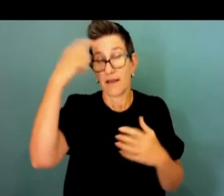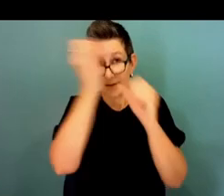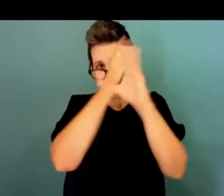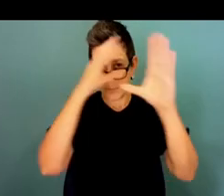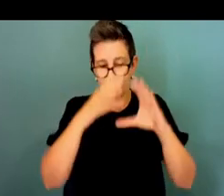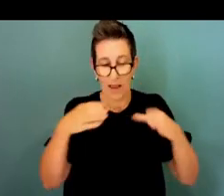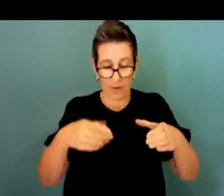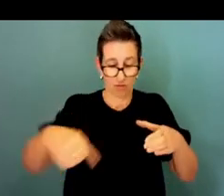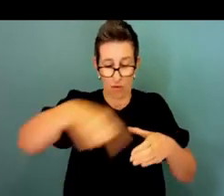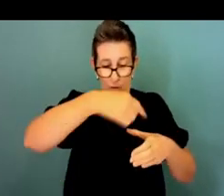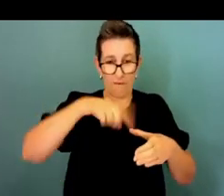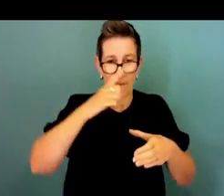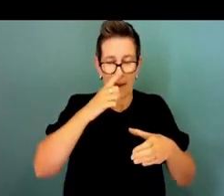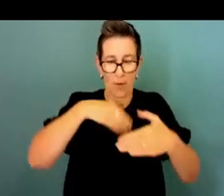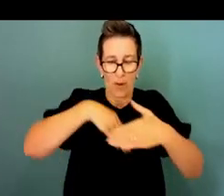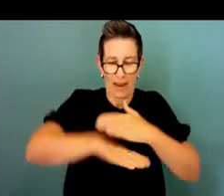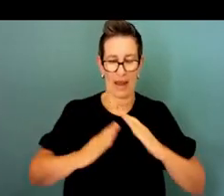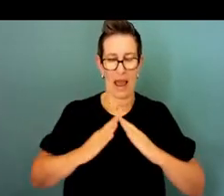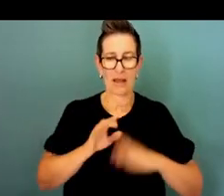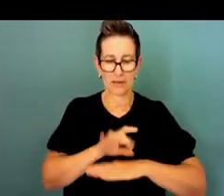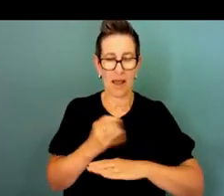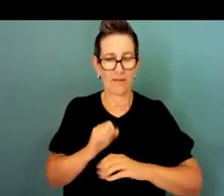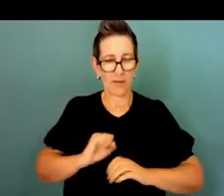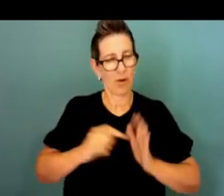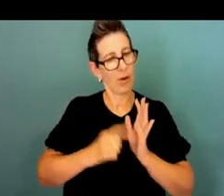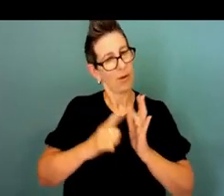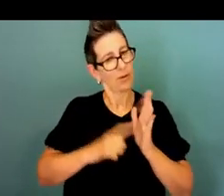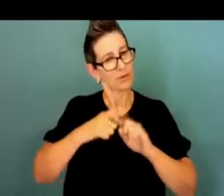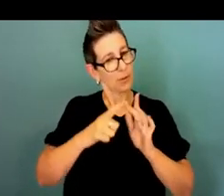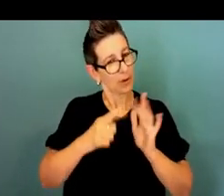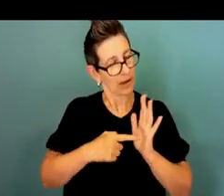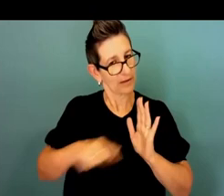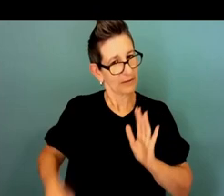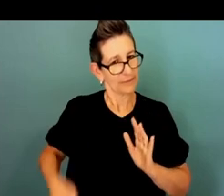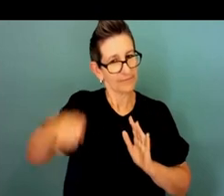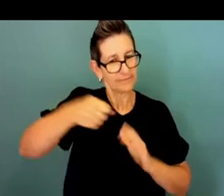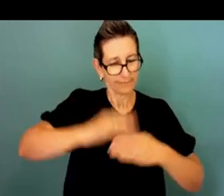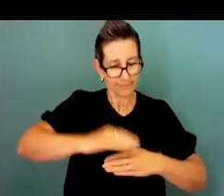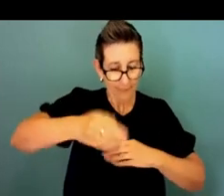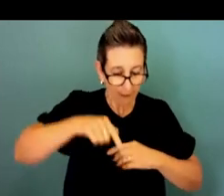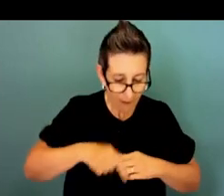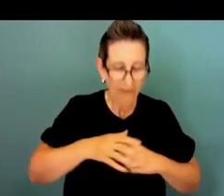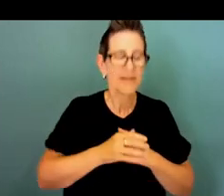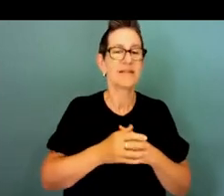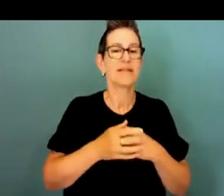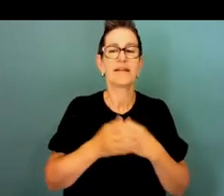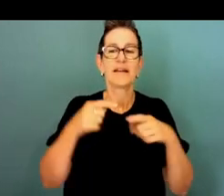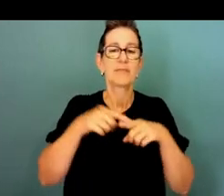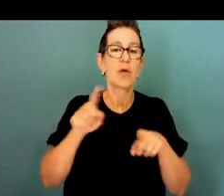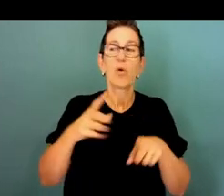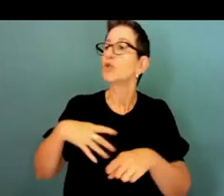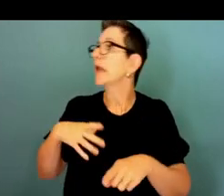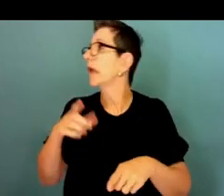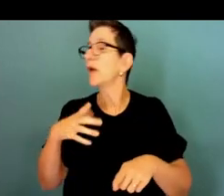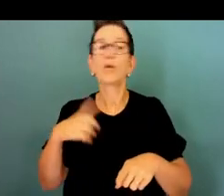group of in-house consultants they've got a toolkit they take their toolkit out kind of engagement by engagement across the service